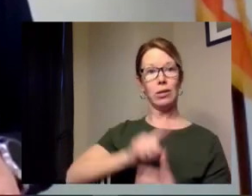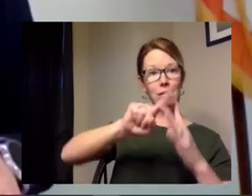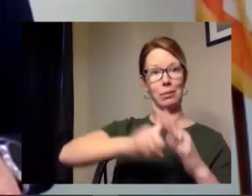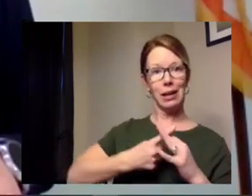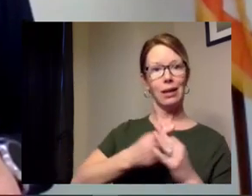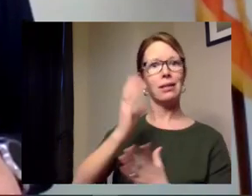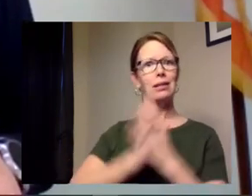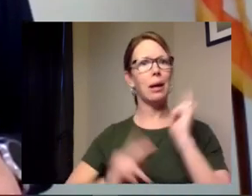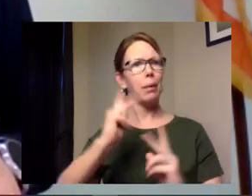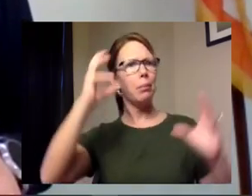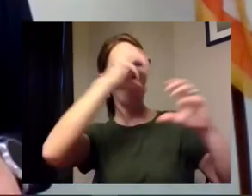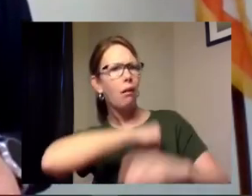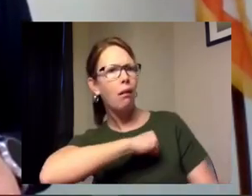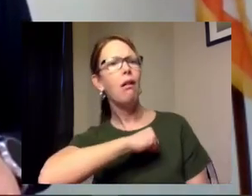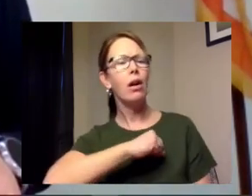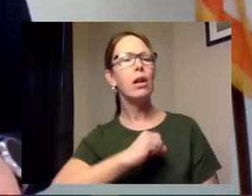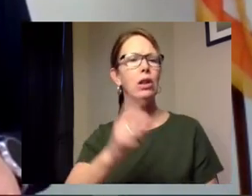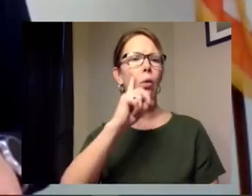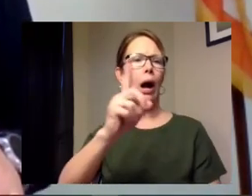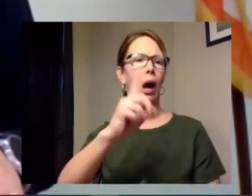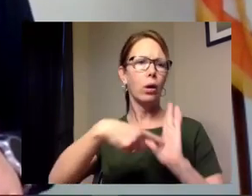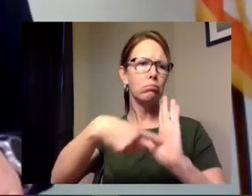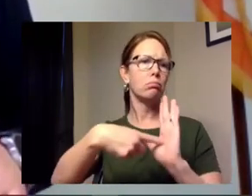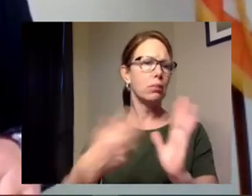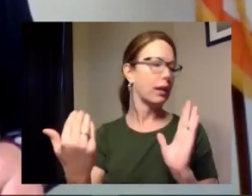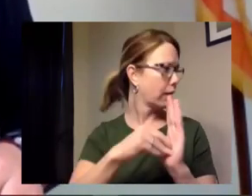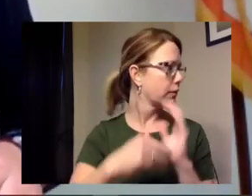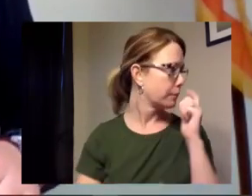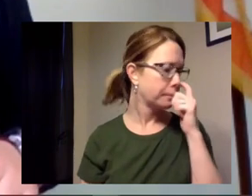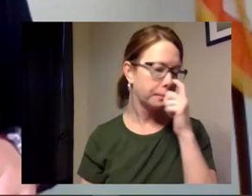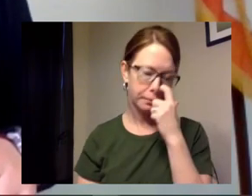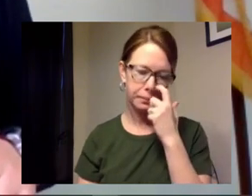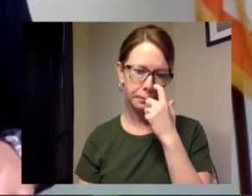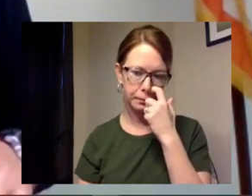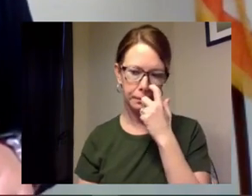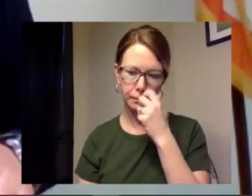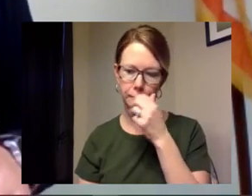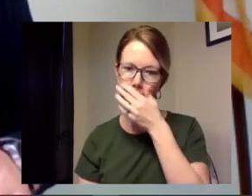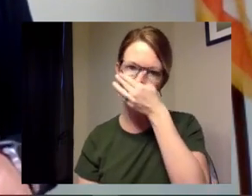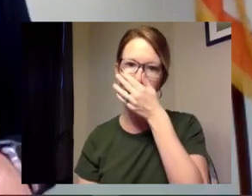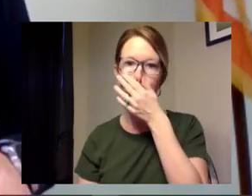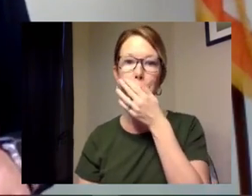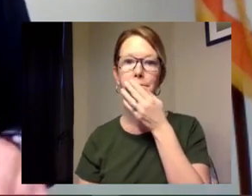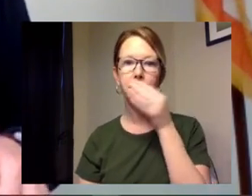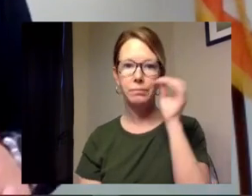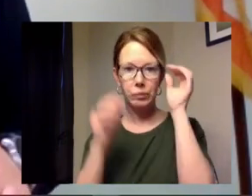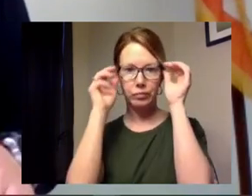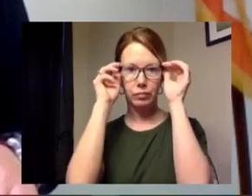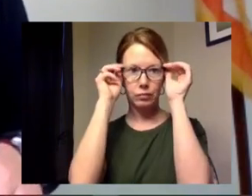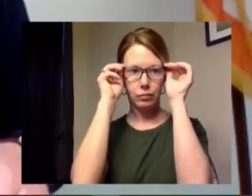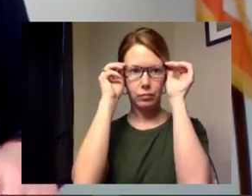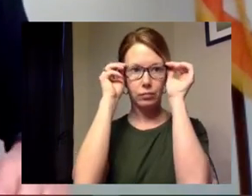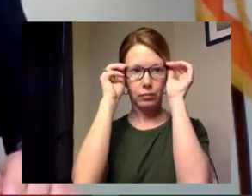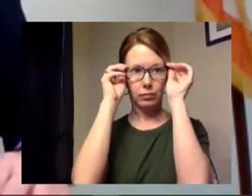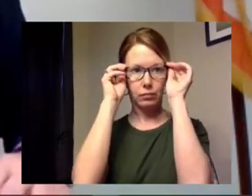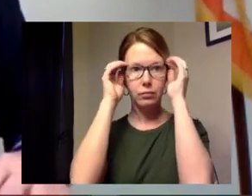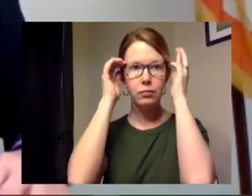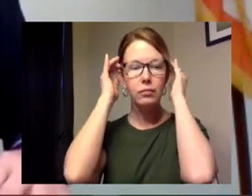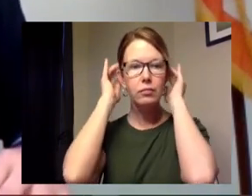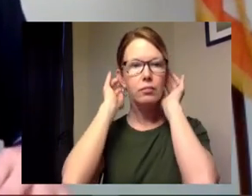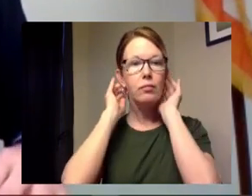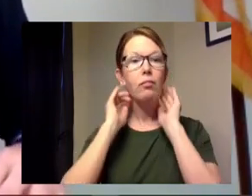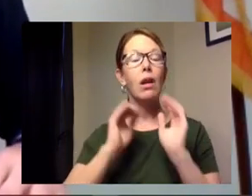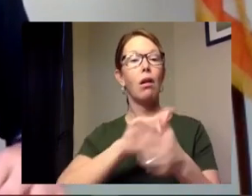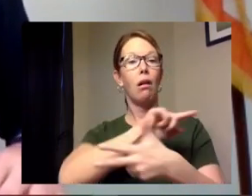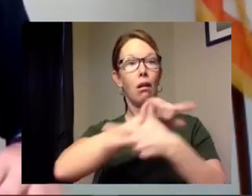cover the the covid modeling that that lisa krieger um presented on so to highlight three points that